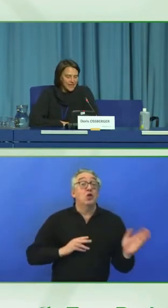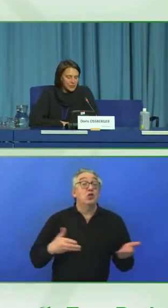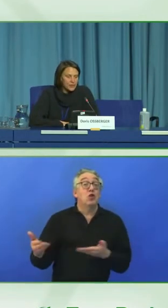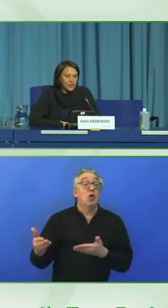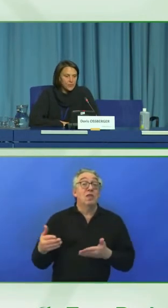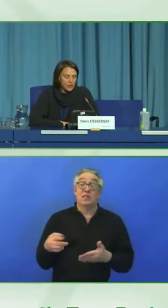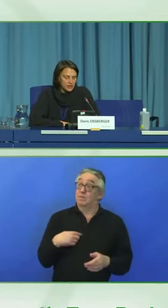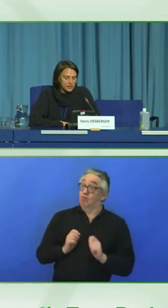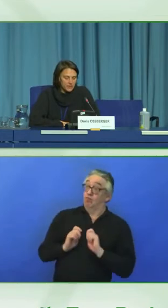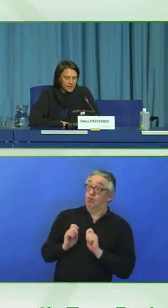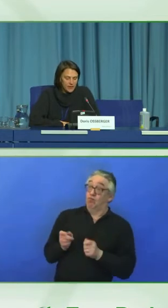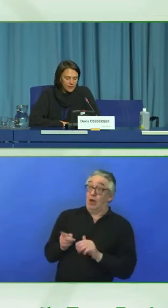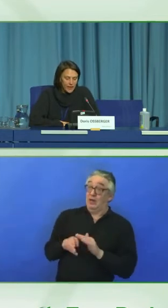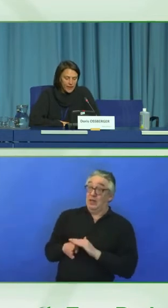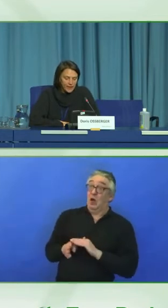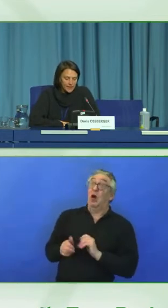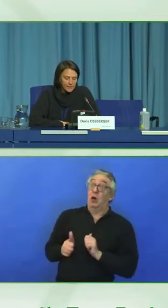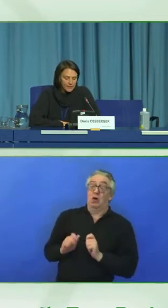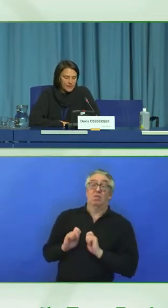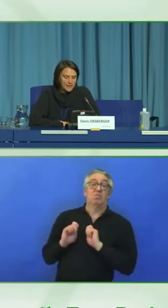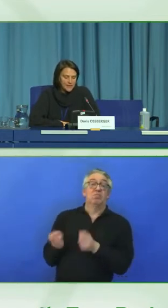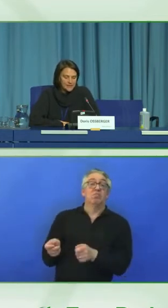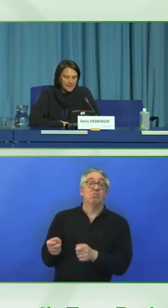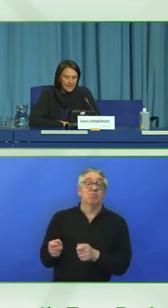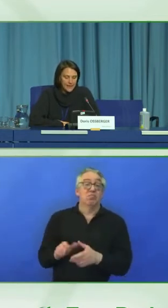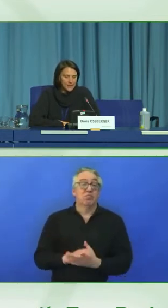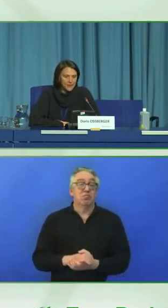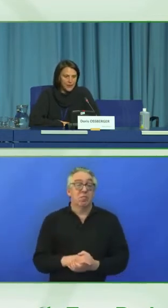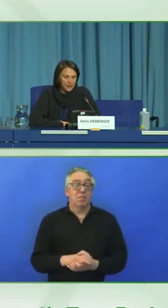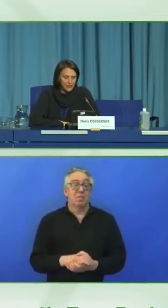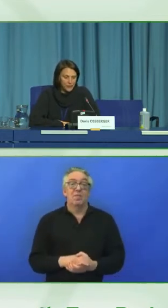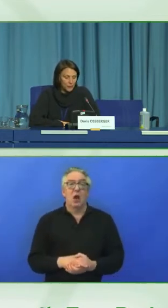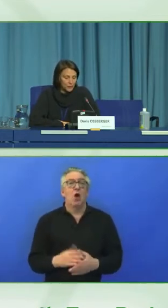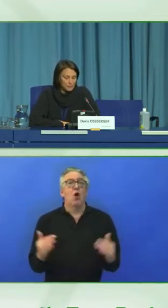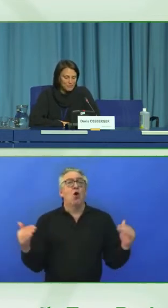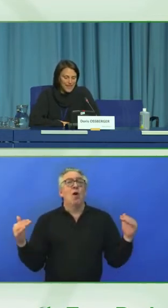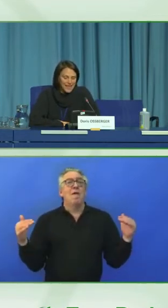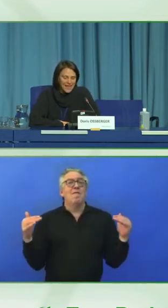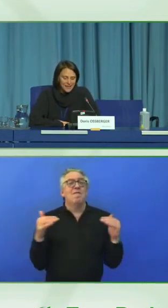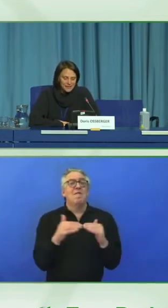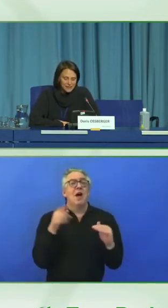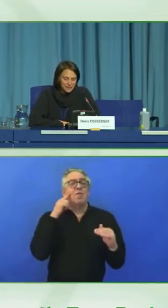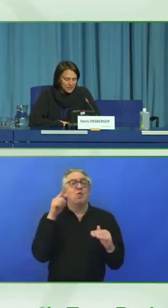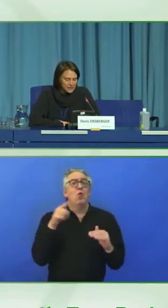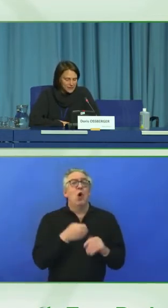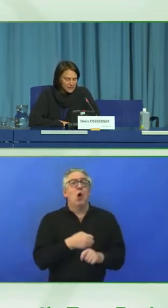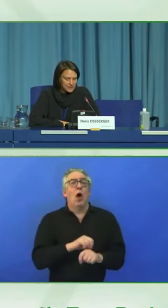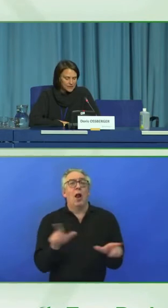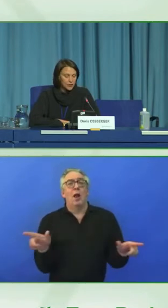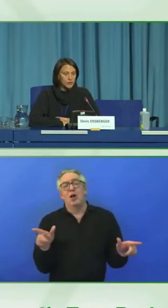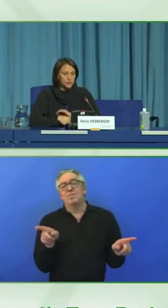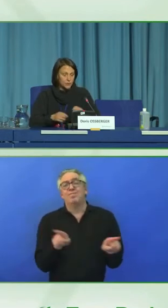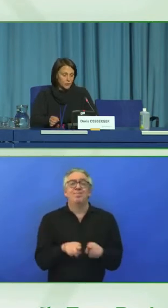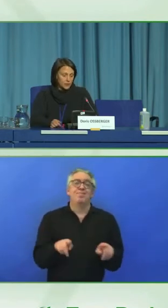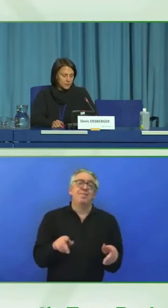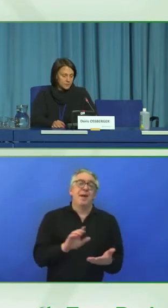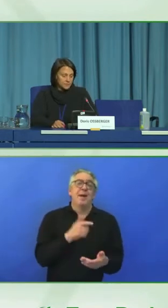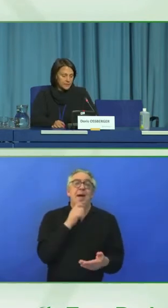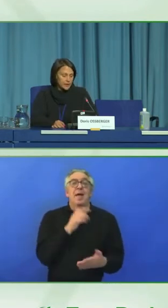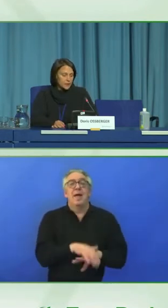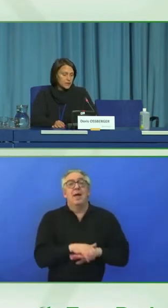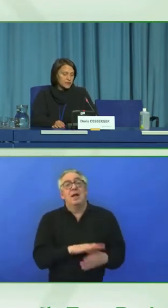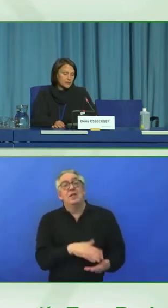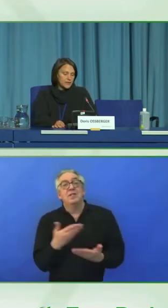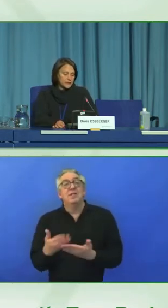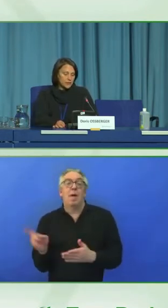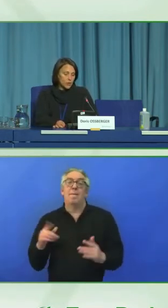The name of our project Fair for Alle translates like Fair for All, and the certificate is a uniform one,